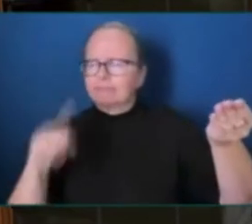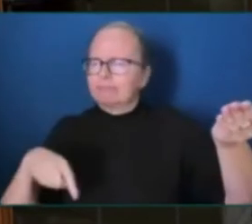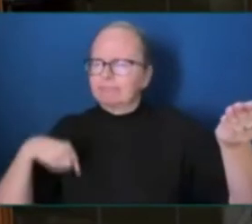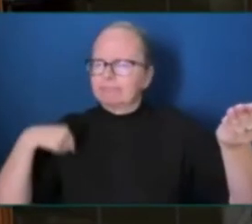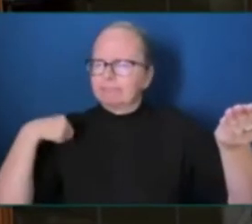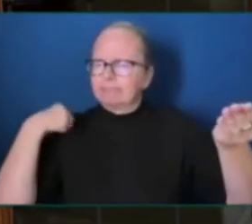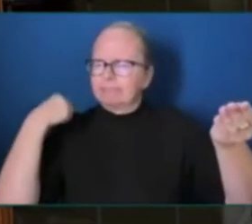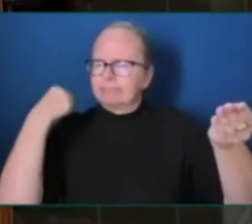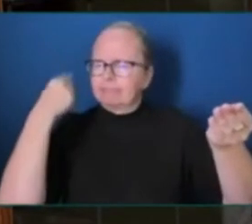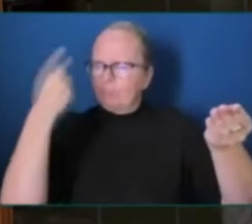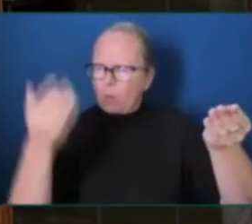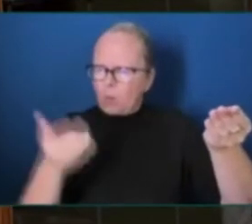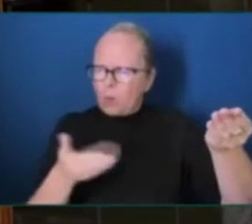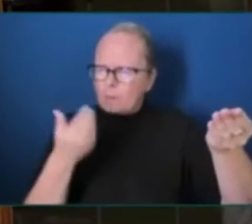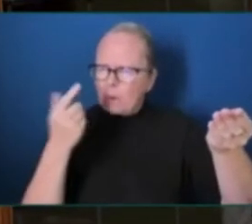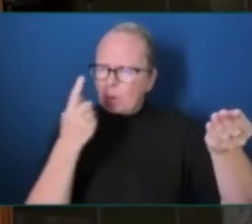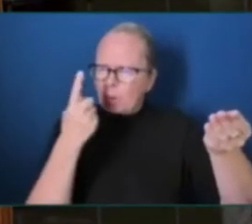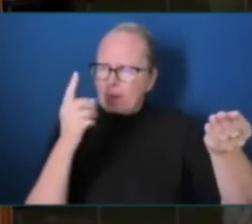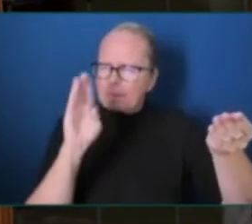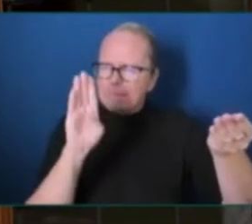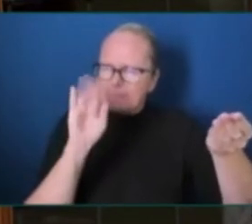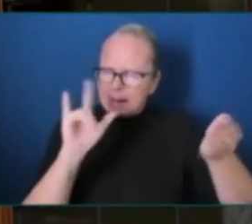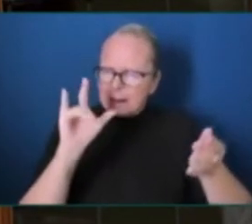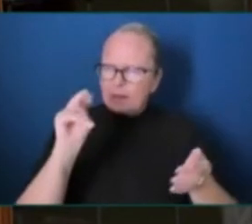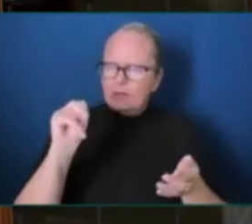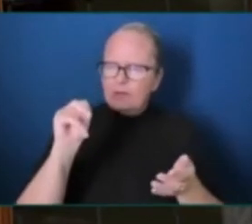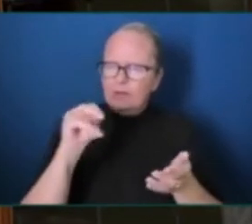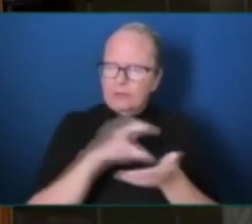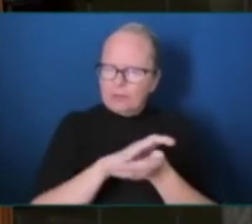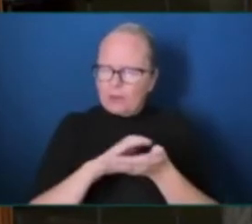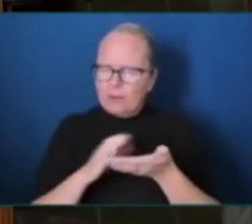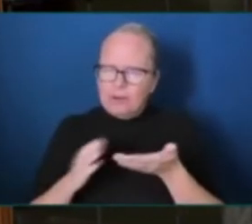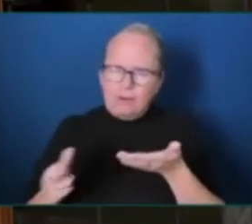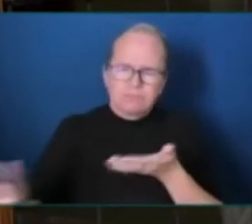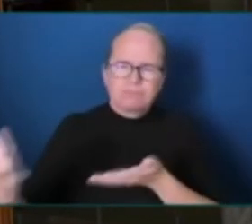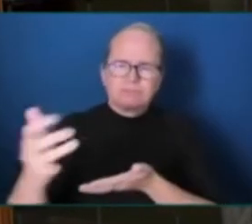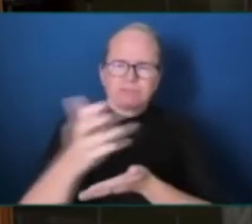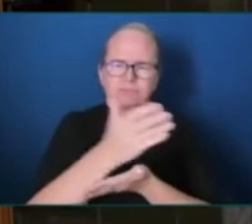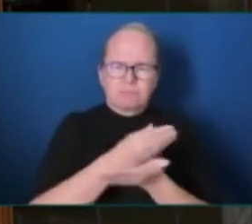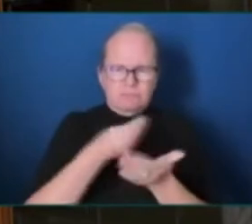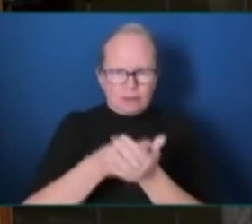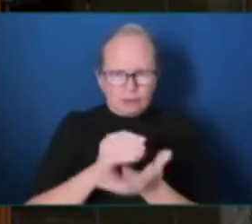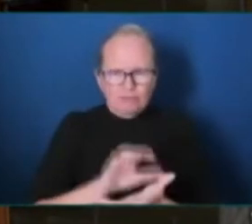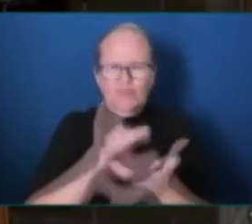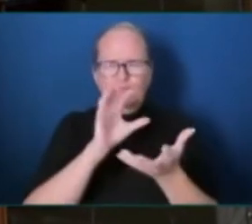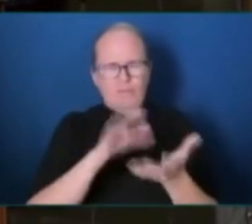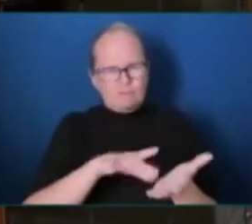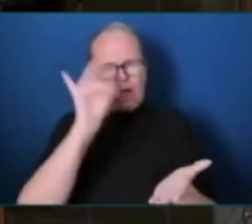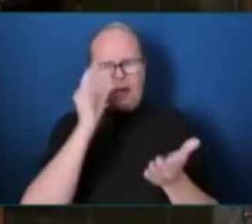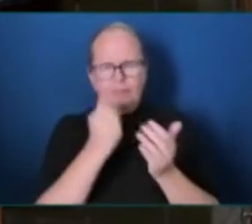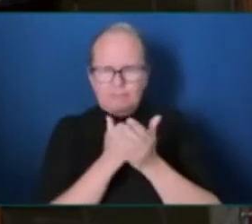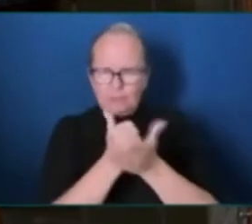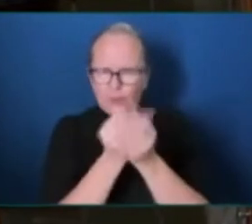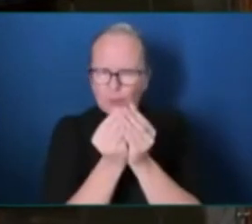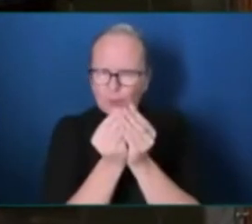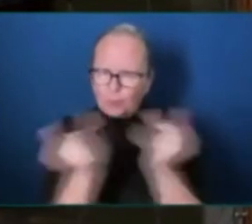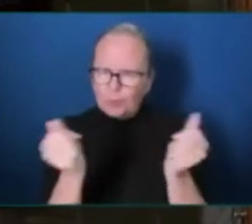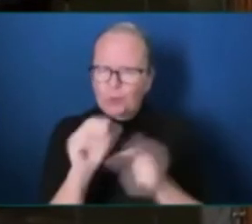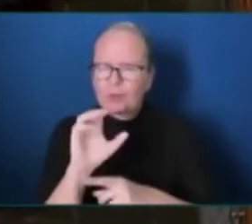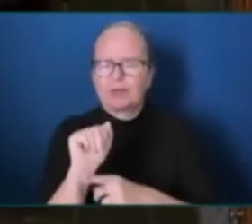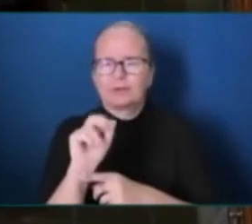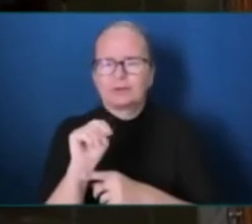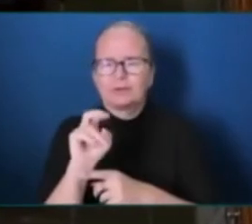Each one of those dollars raised comes with a story of its own from thousands of individuals and groups, elementary